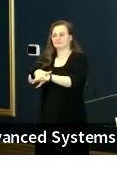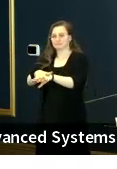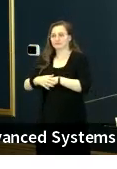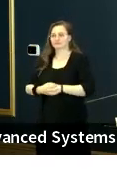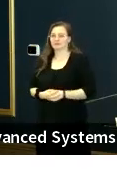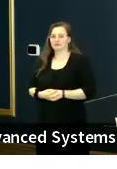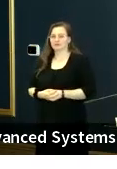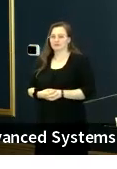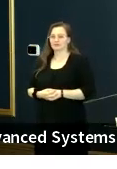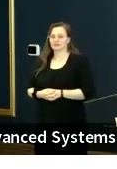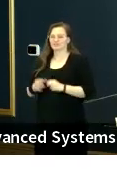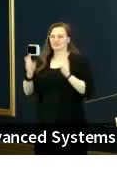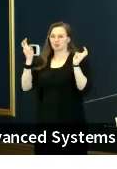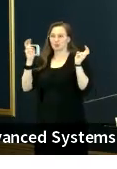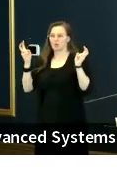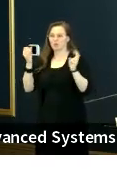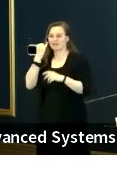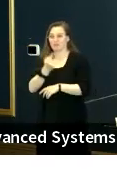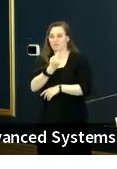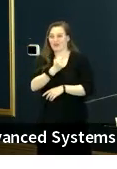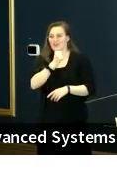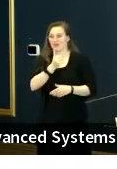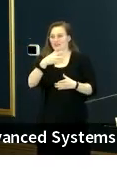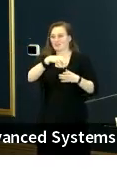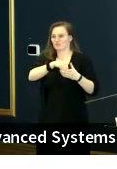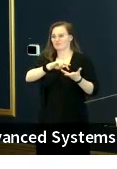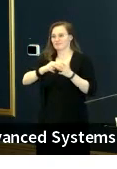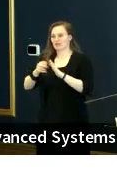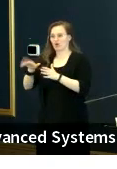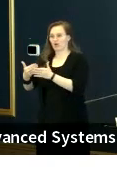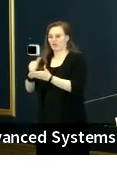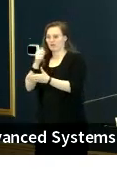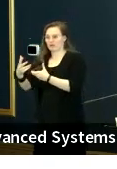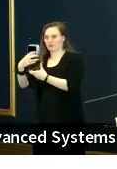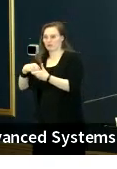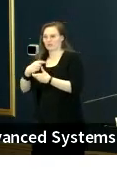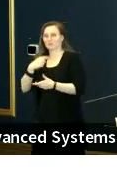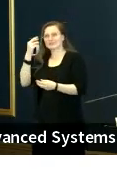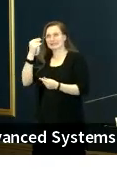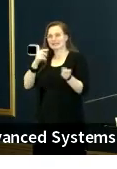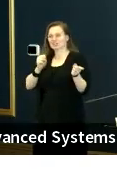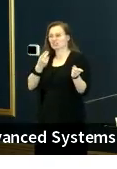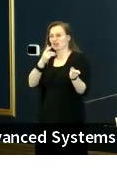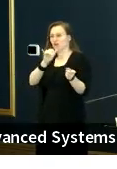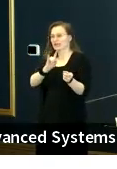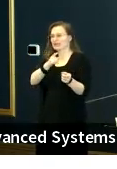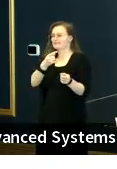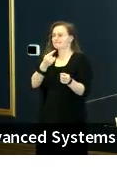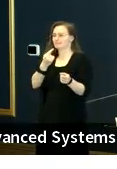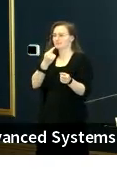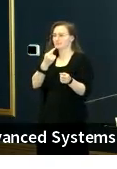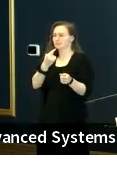And I think of that saying when I see what's going on right now with the strike that was mentioned by Sherry and